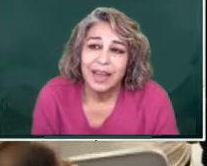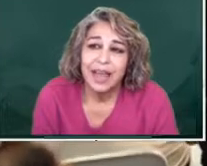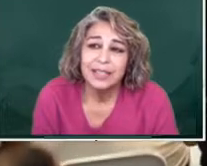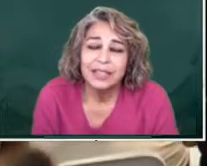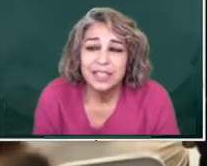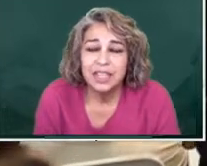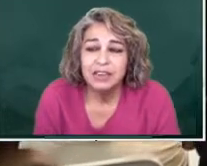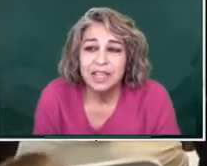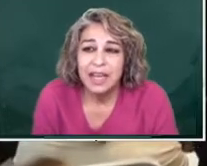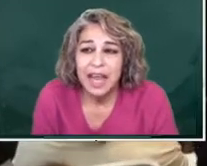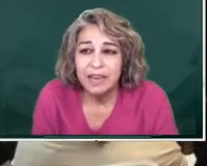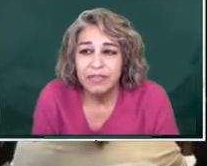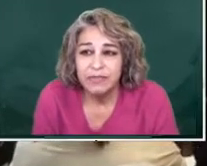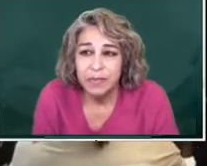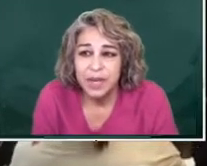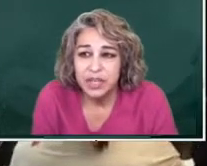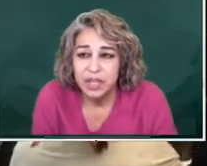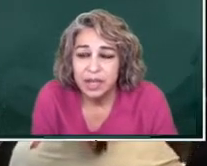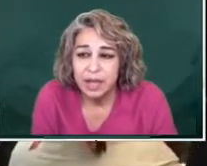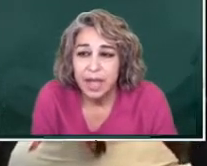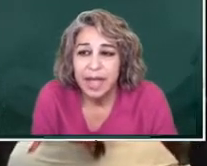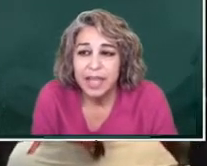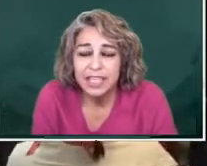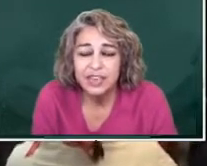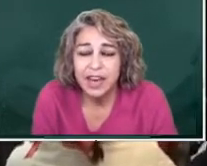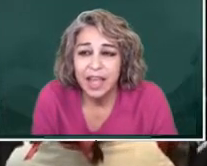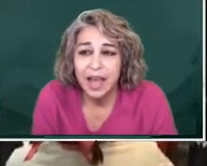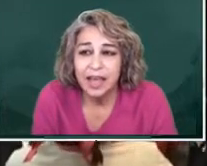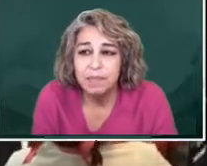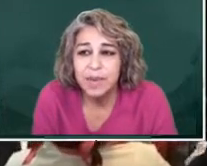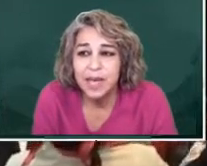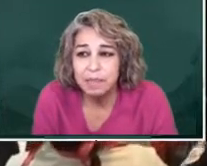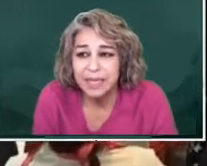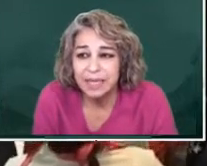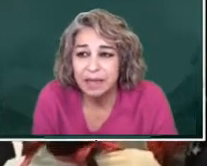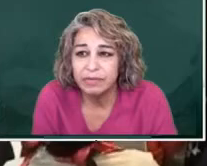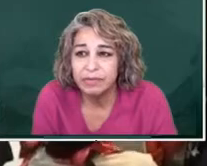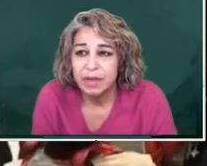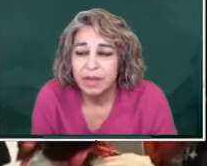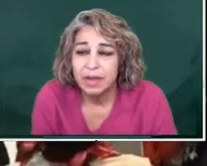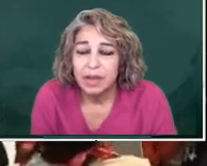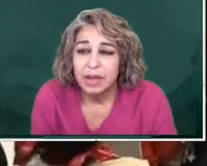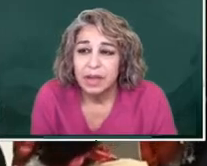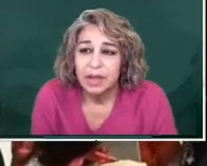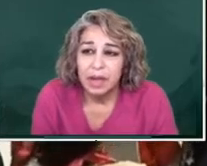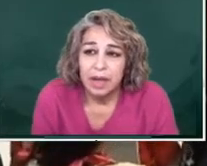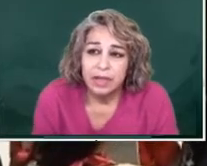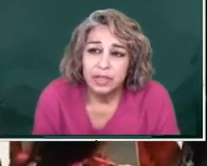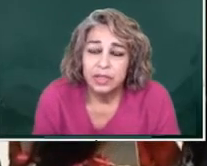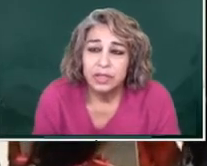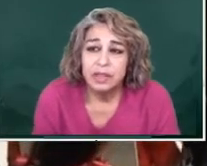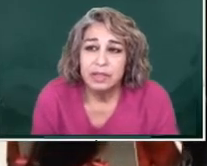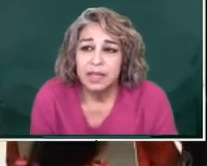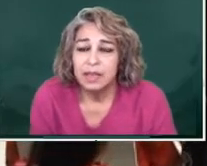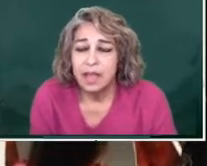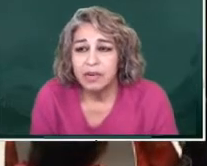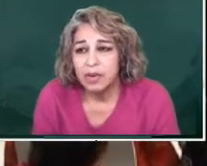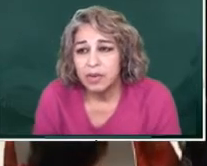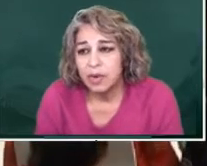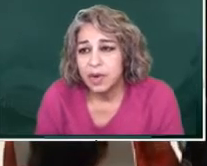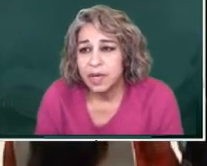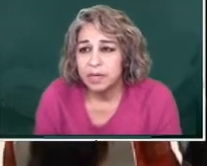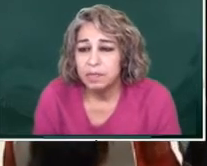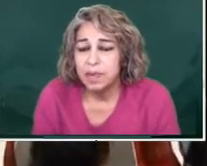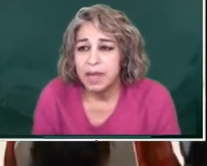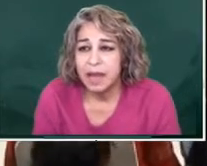And since there's a lack of information yesterday, I committed myself that they are